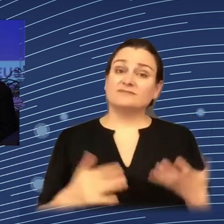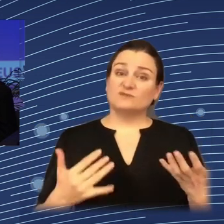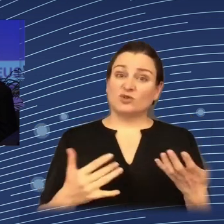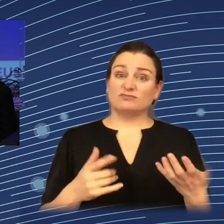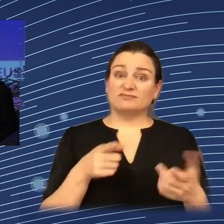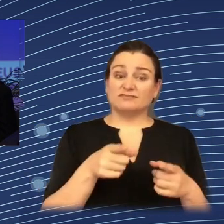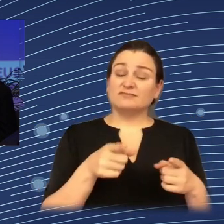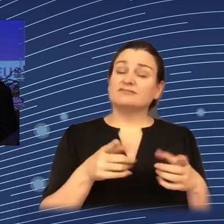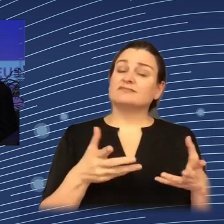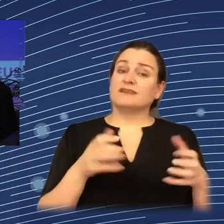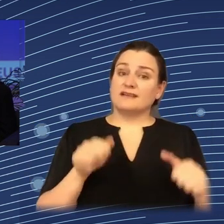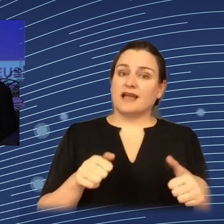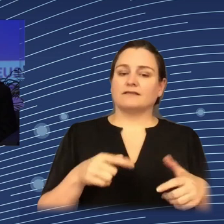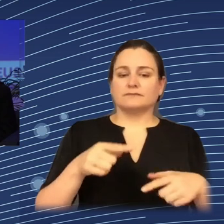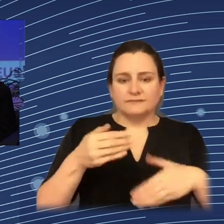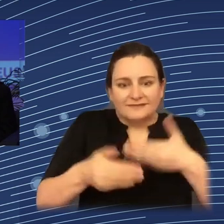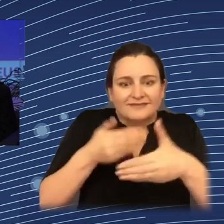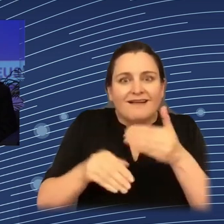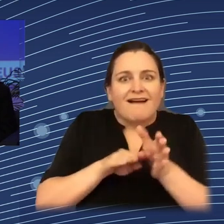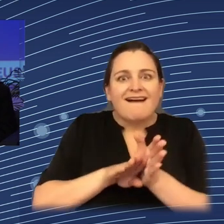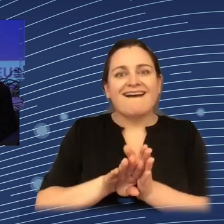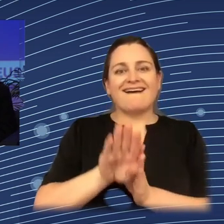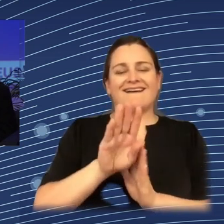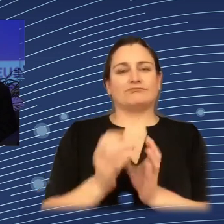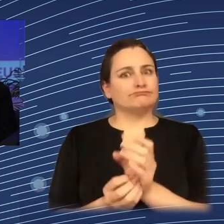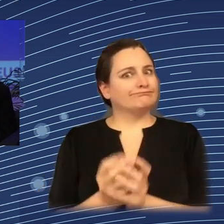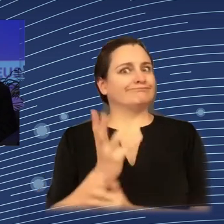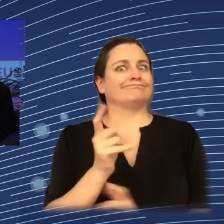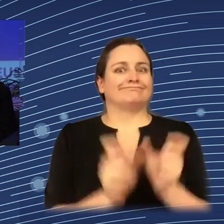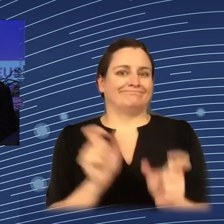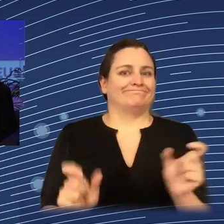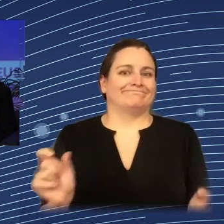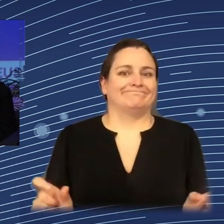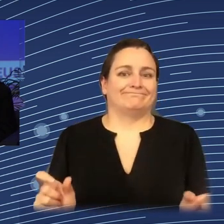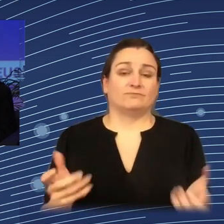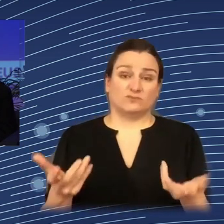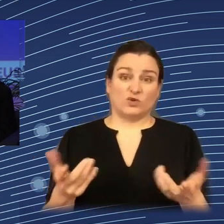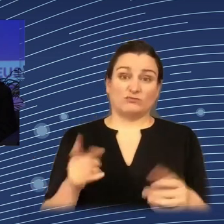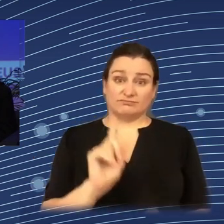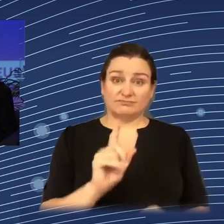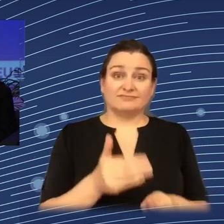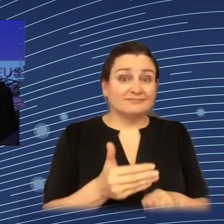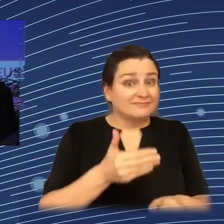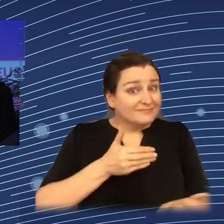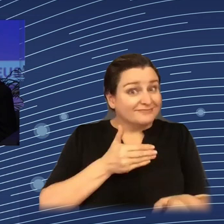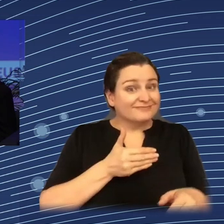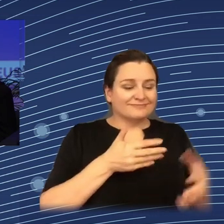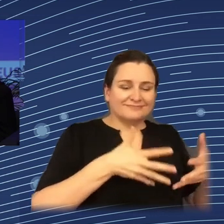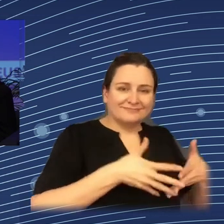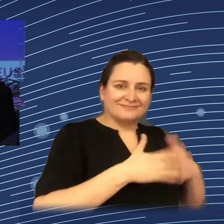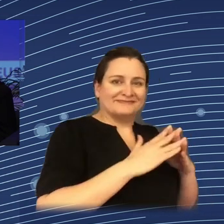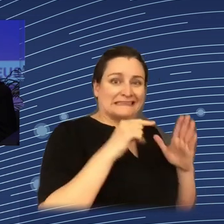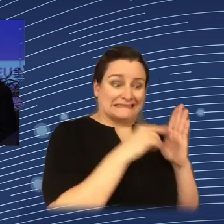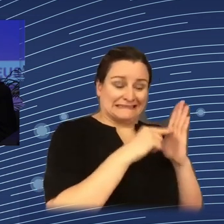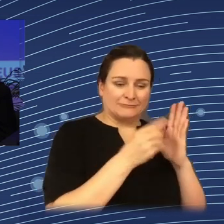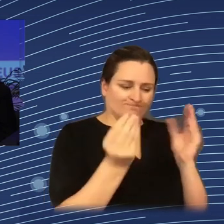we will deploy, and therefore really situating our actions, which I think are all points that are extremely